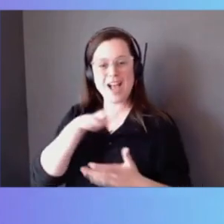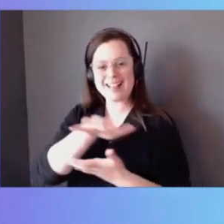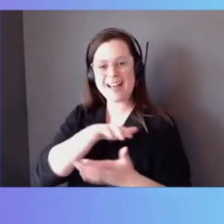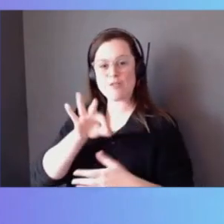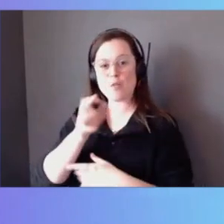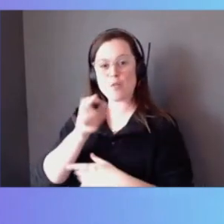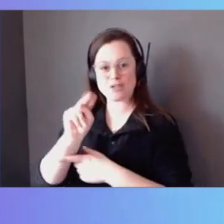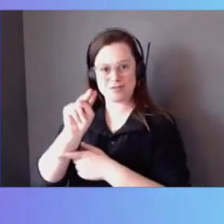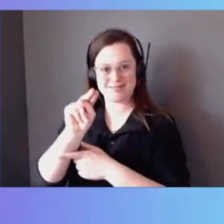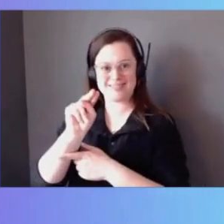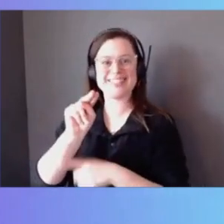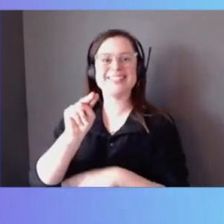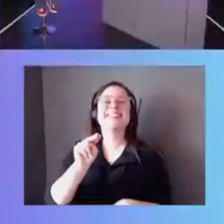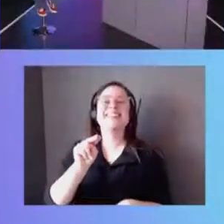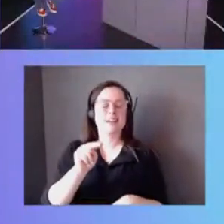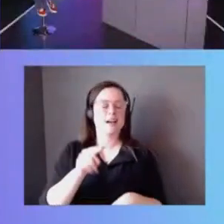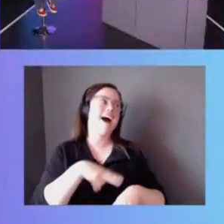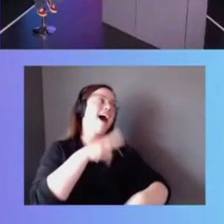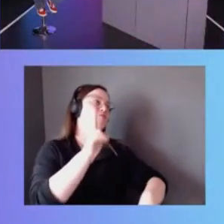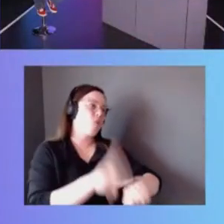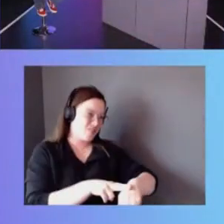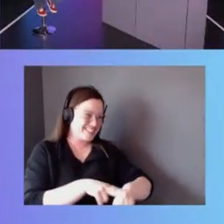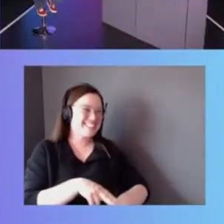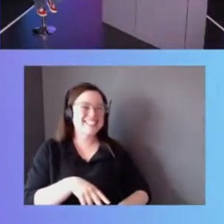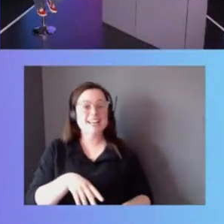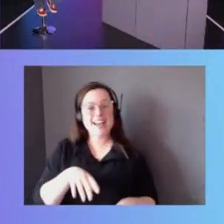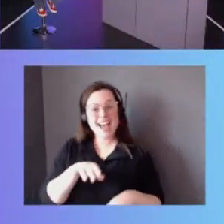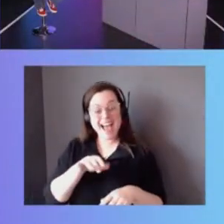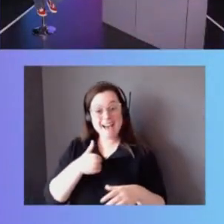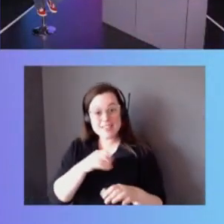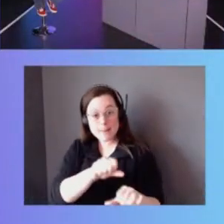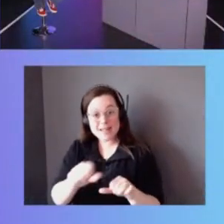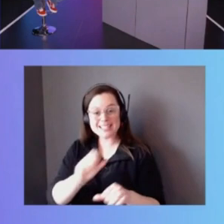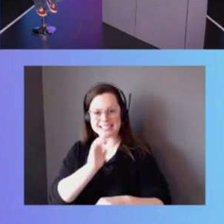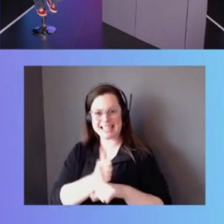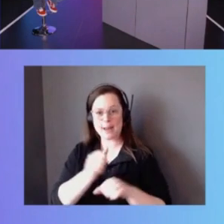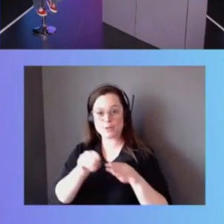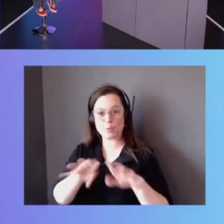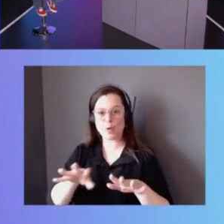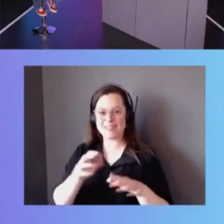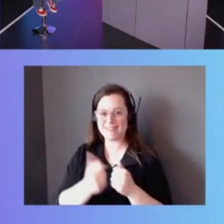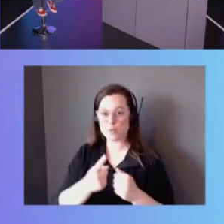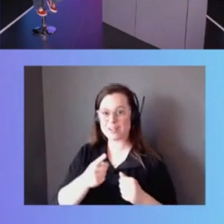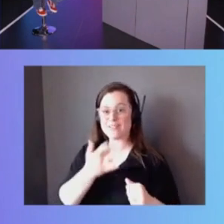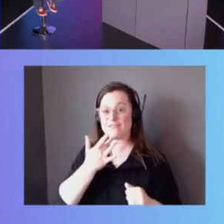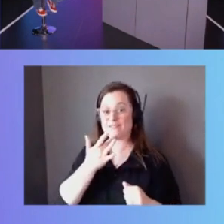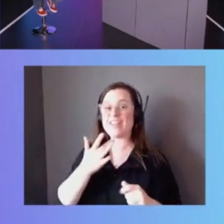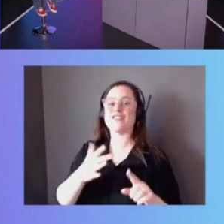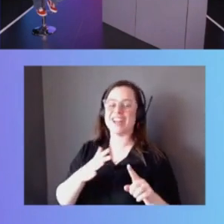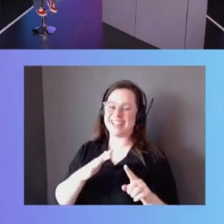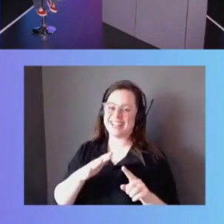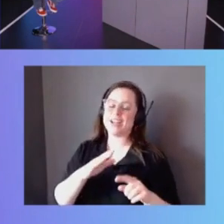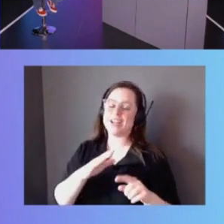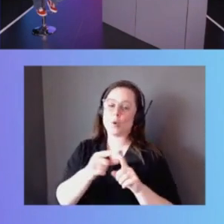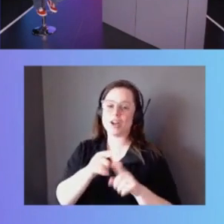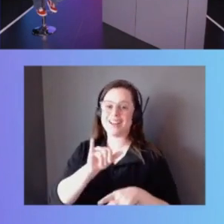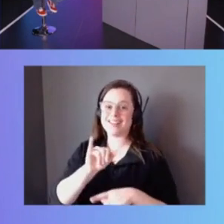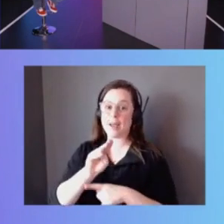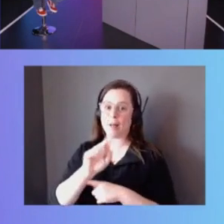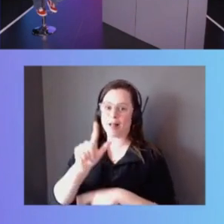The ability to set up a deployment with everybody's favorite word, YAML, and create a